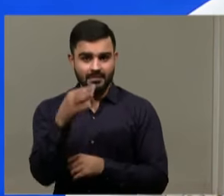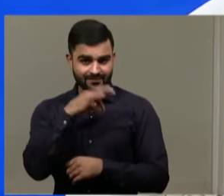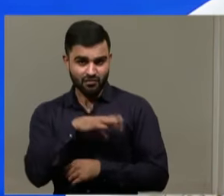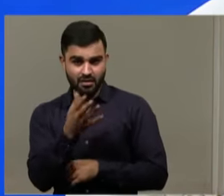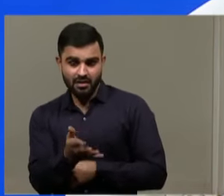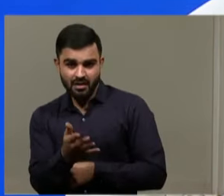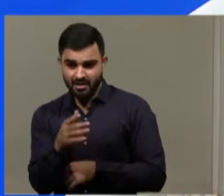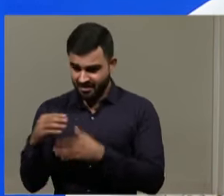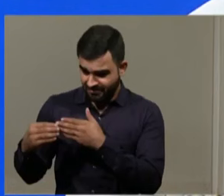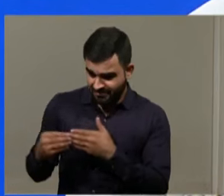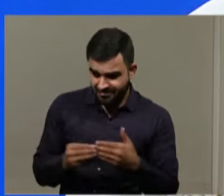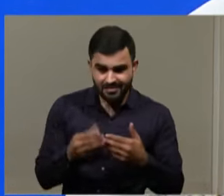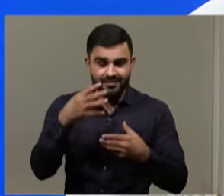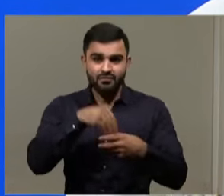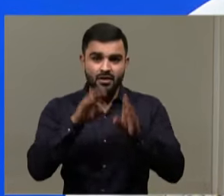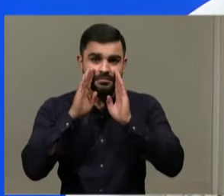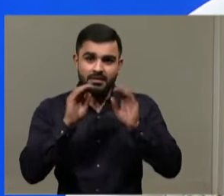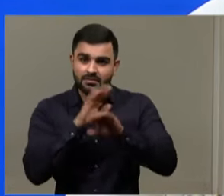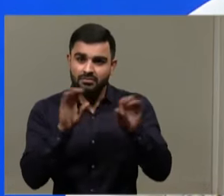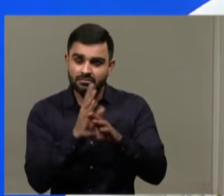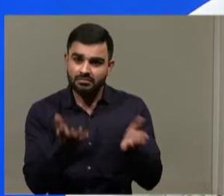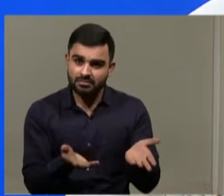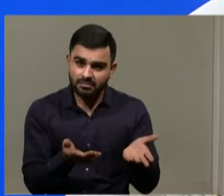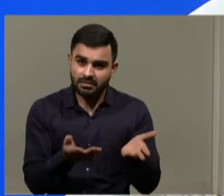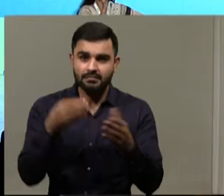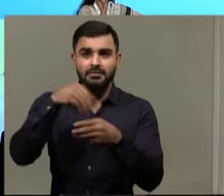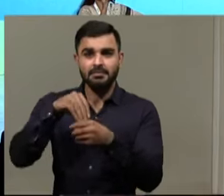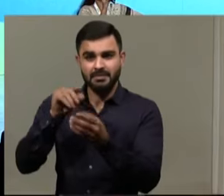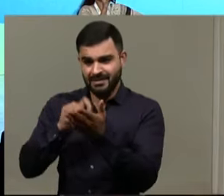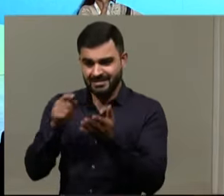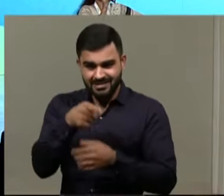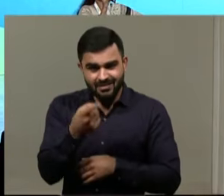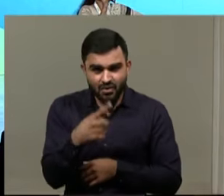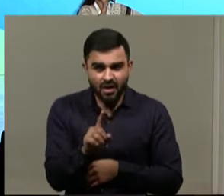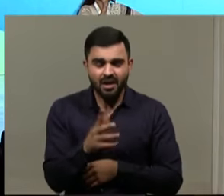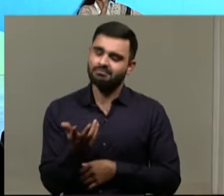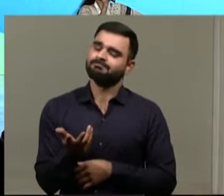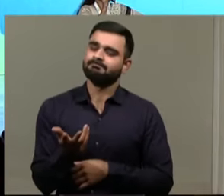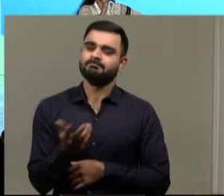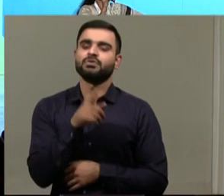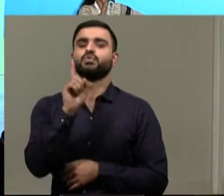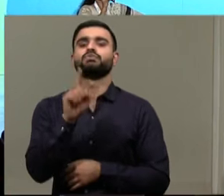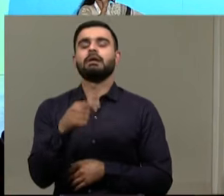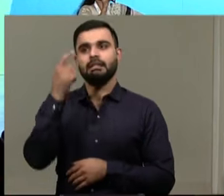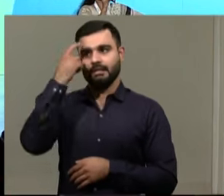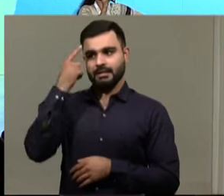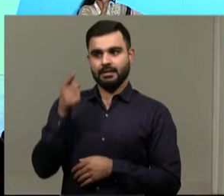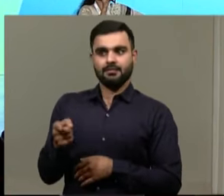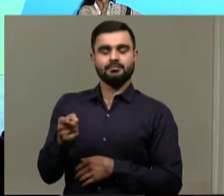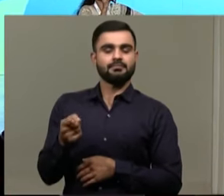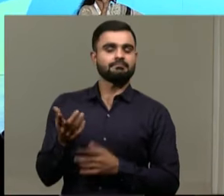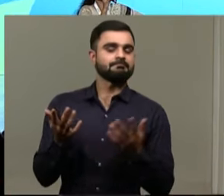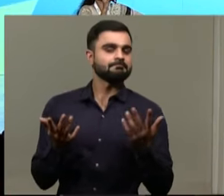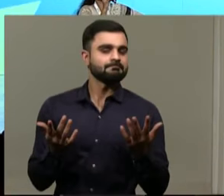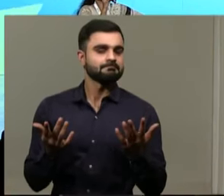taking their pic or putting a Facebook, you know, putting, writing in a Facebook? No. Because you don't think it as,